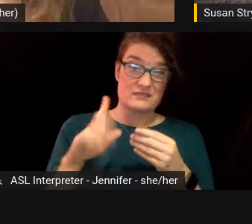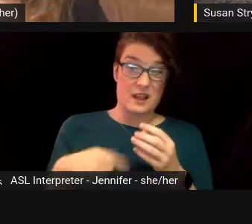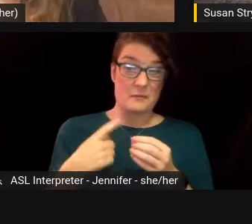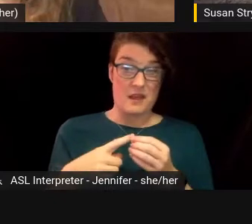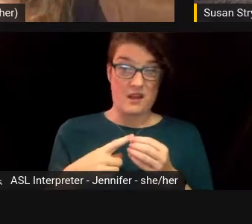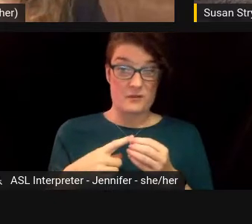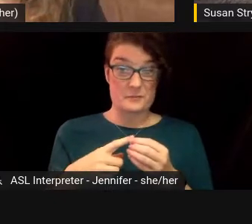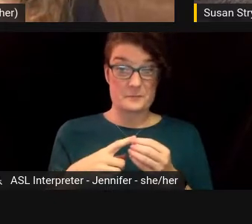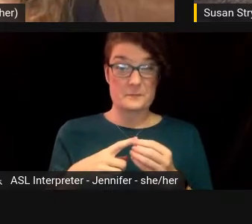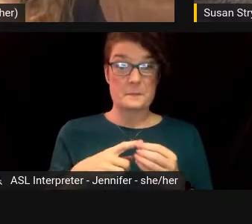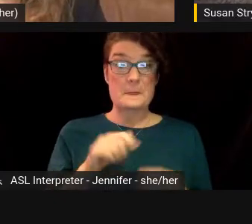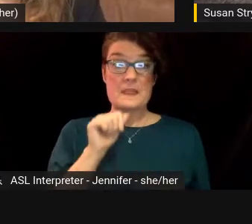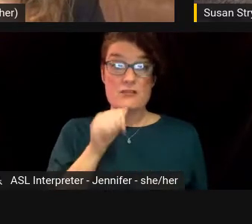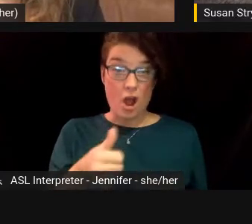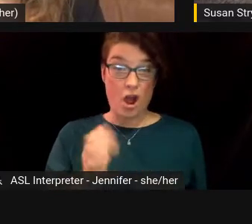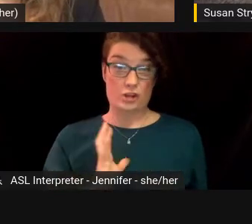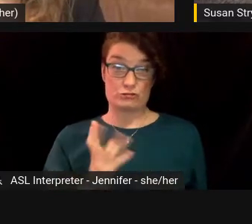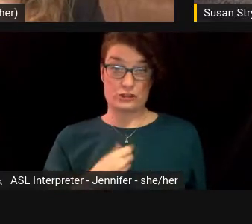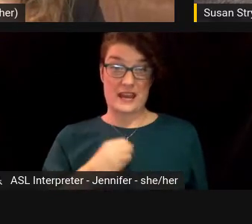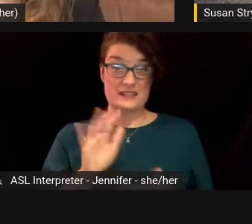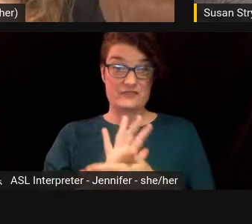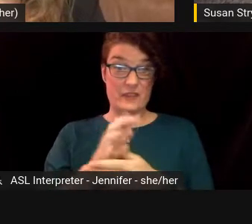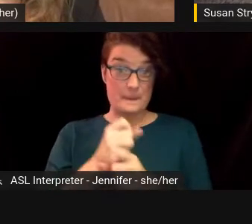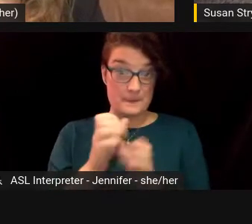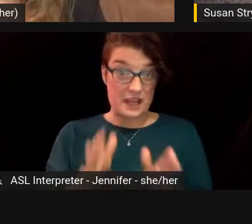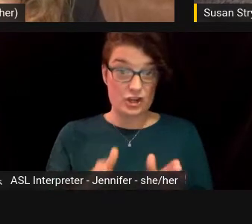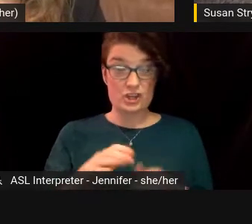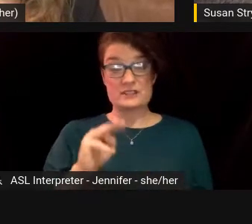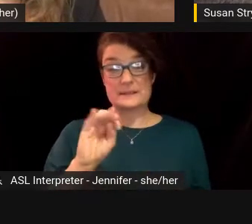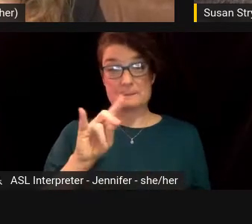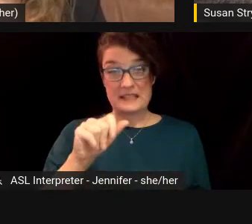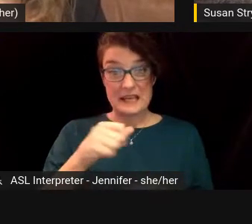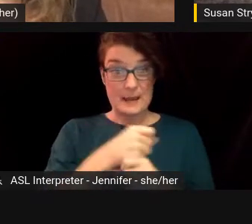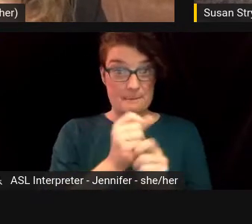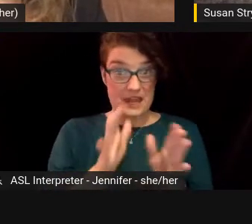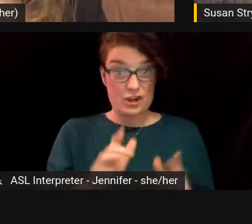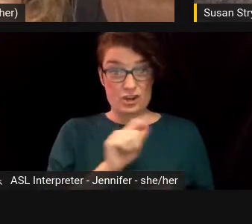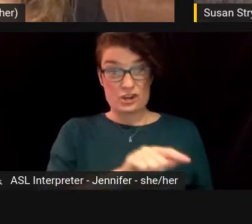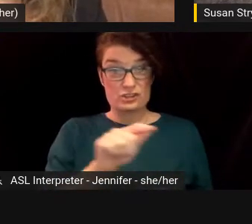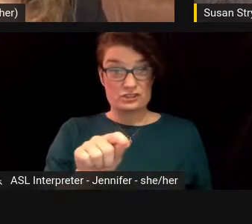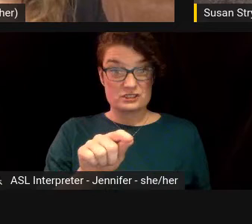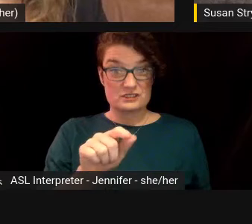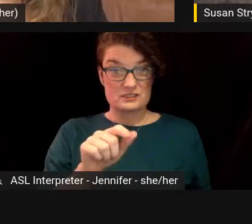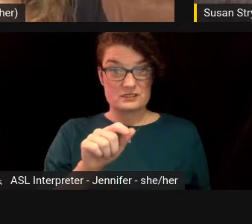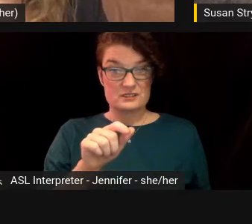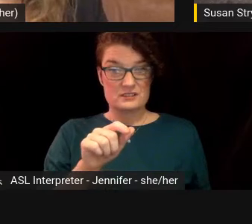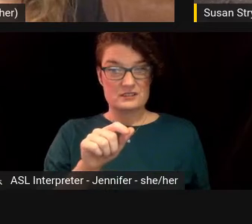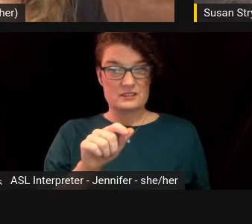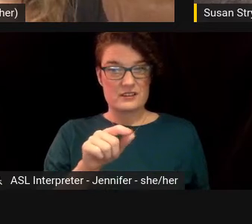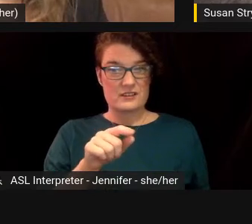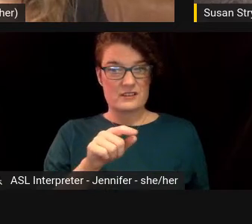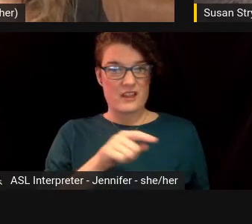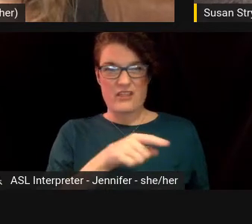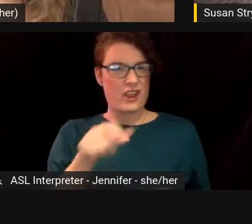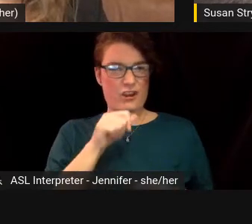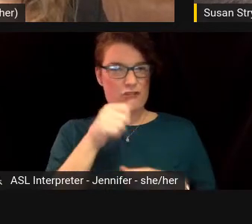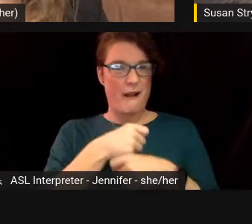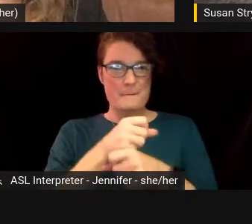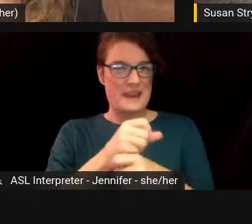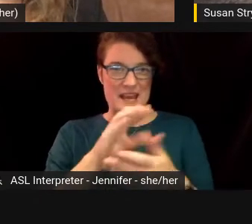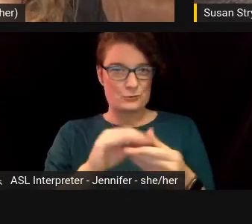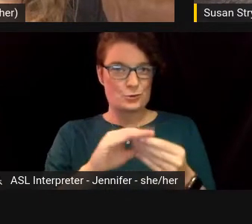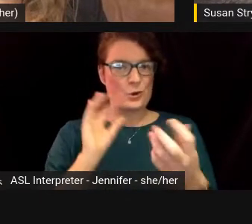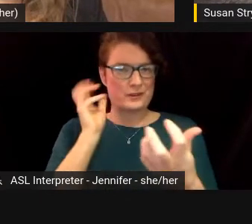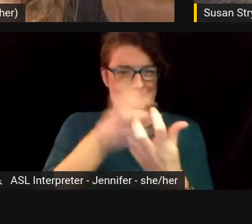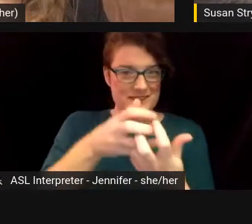non-trans filmmakers and non-trans media creators aren't making these stories for transgender audiences,